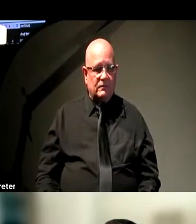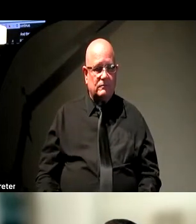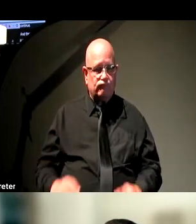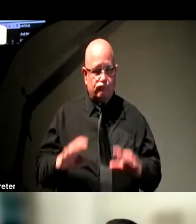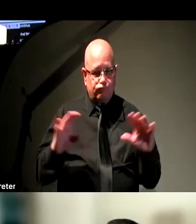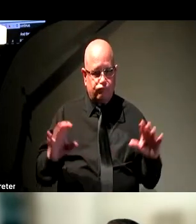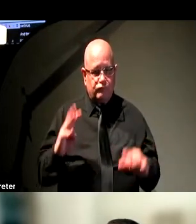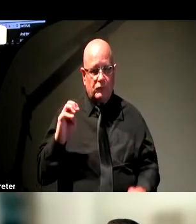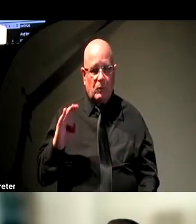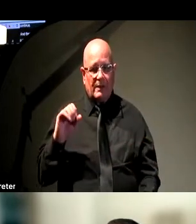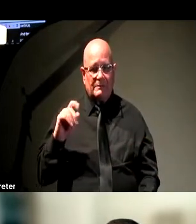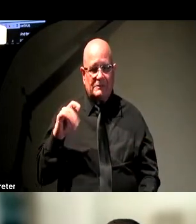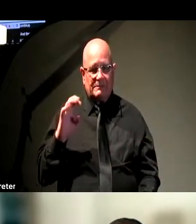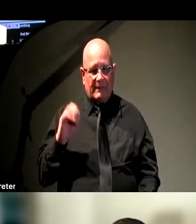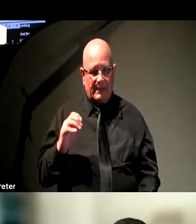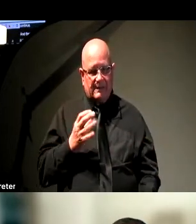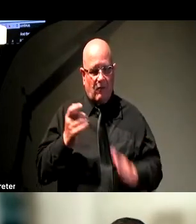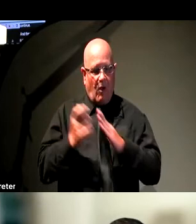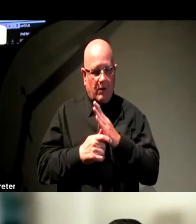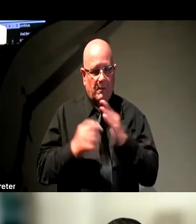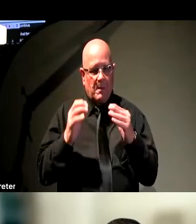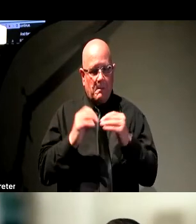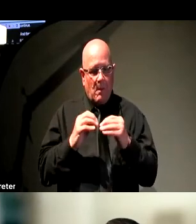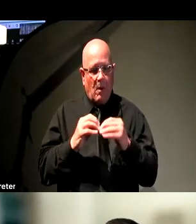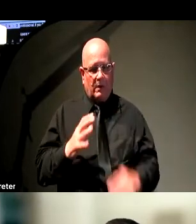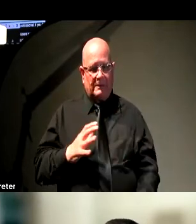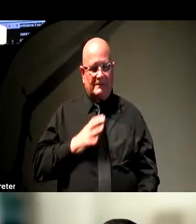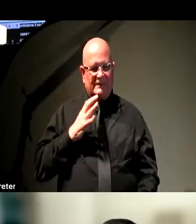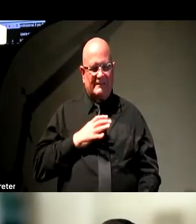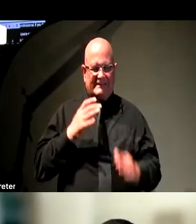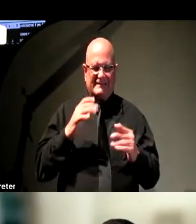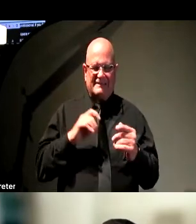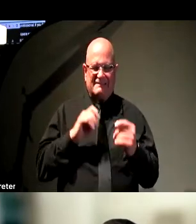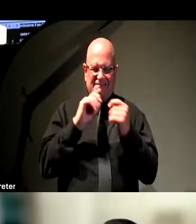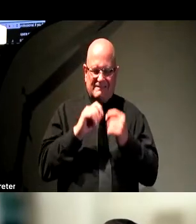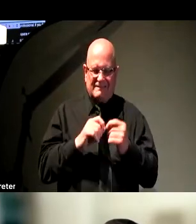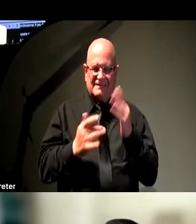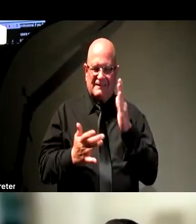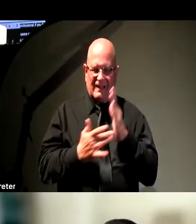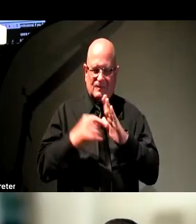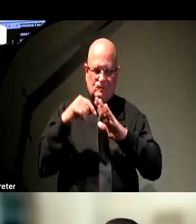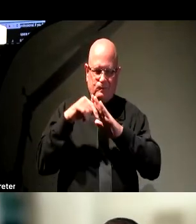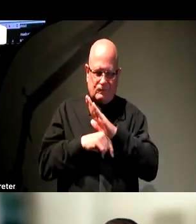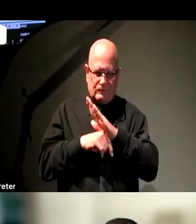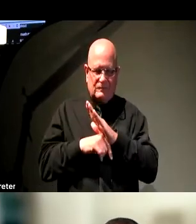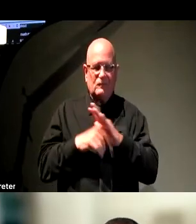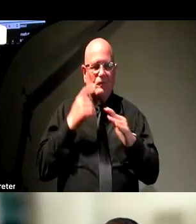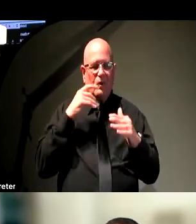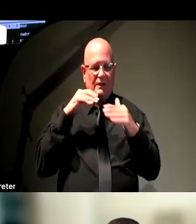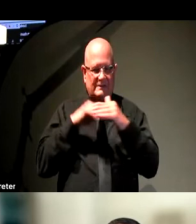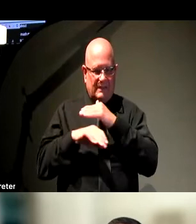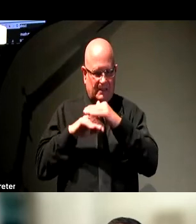do have several articles about much more specific and technical pieces of accessibility. But we also start out really at a